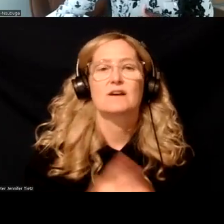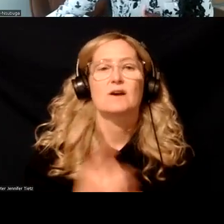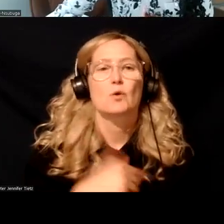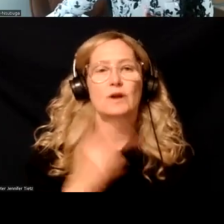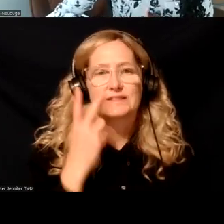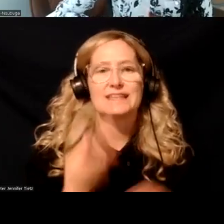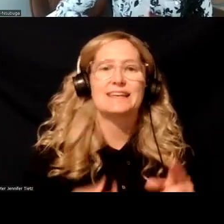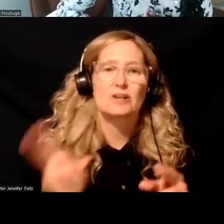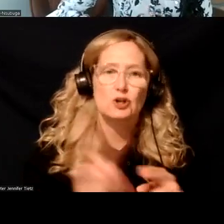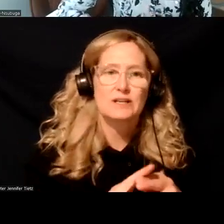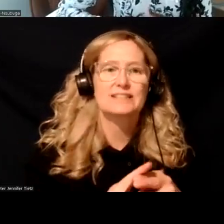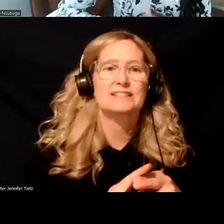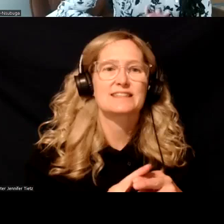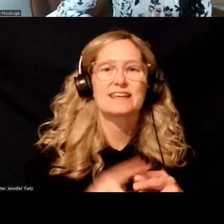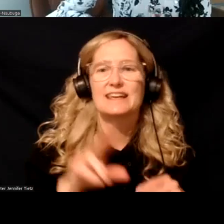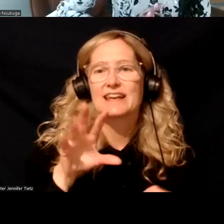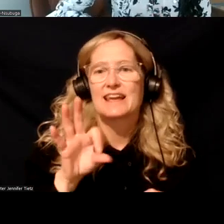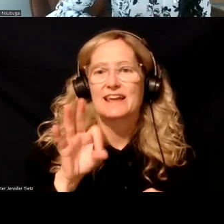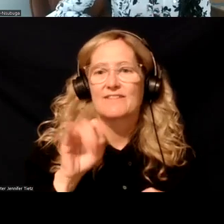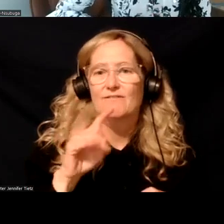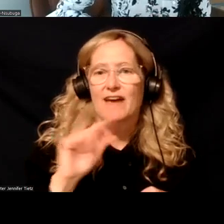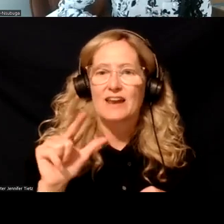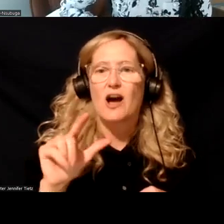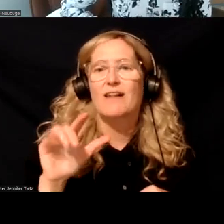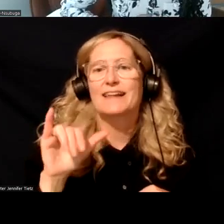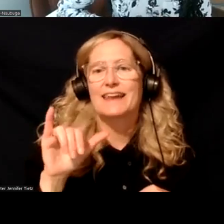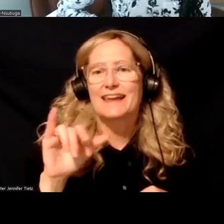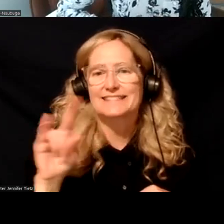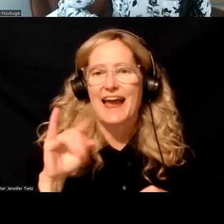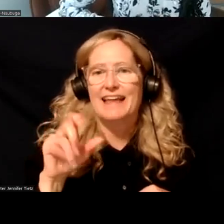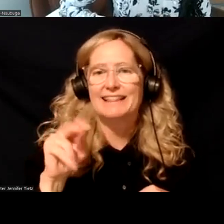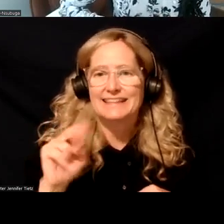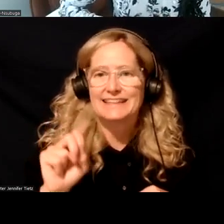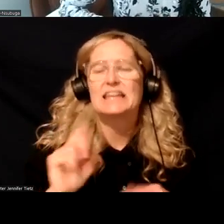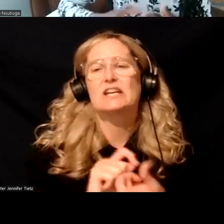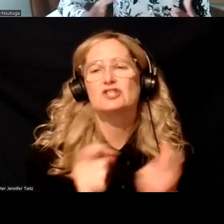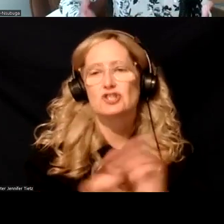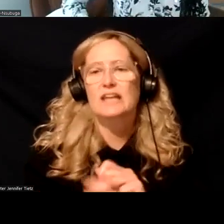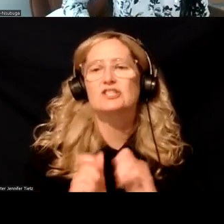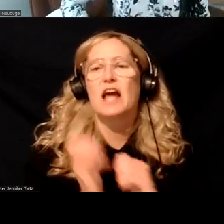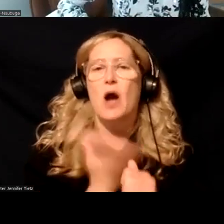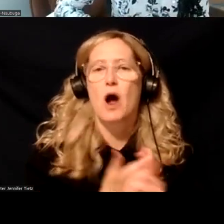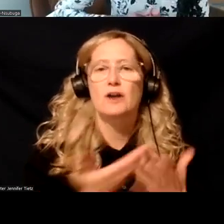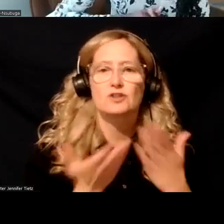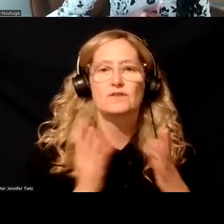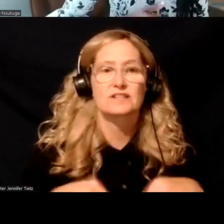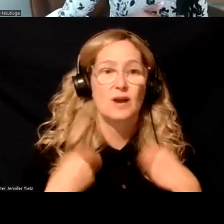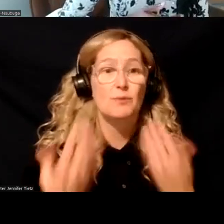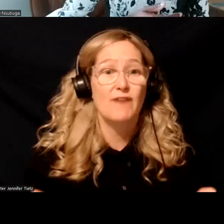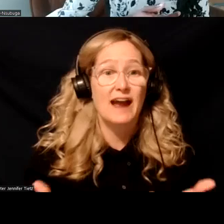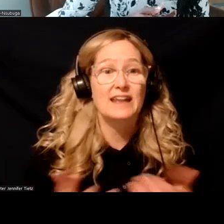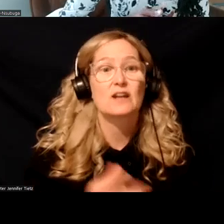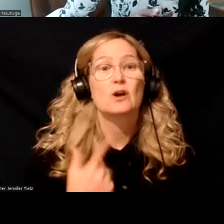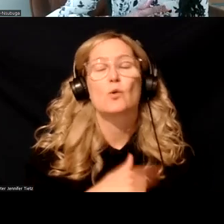an increase, of course, in fentanyl and exilazine, which is changing, um, that the way our services are being provided. We're,